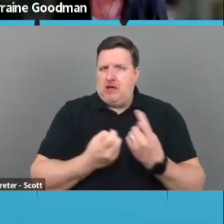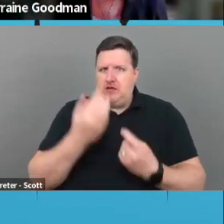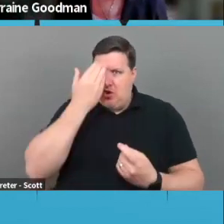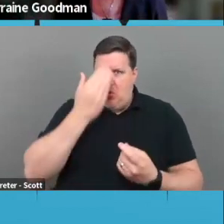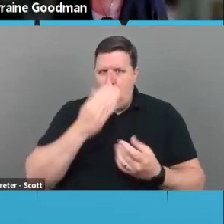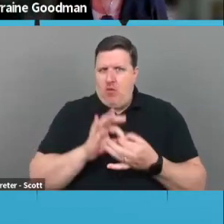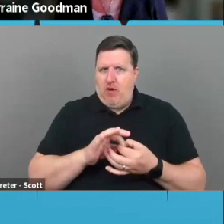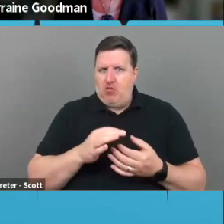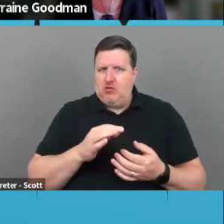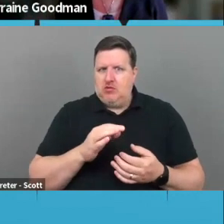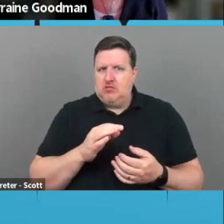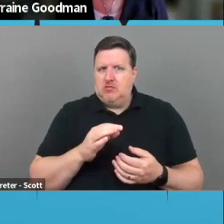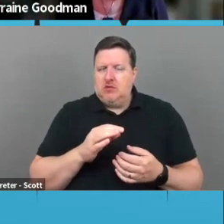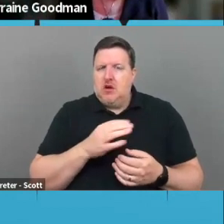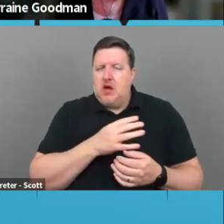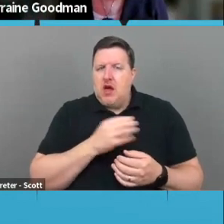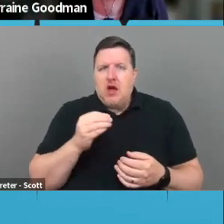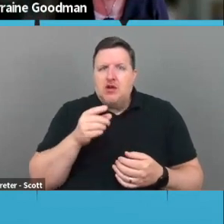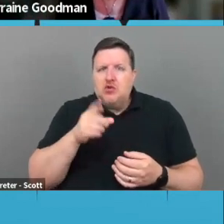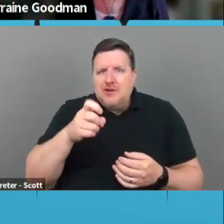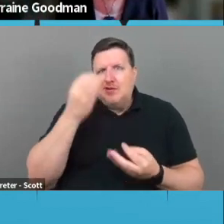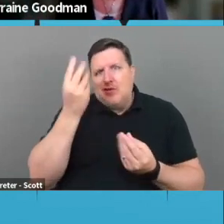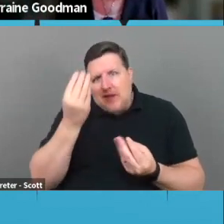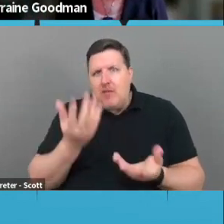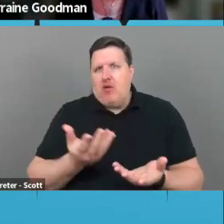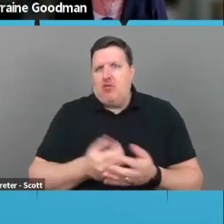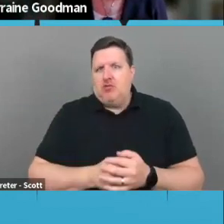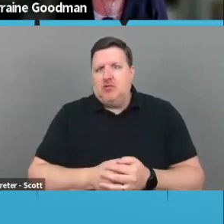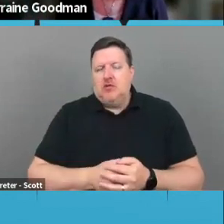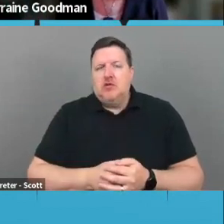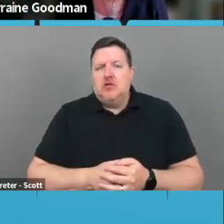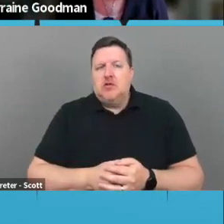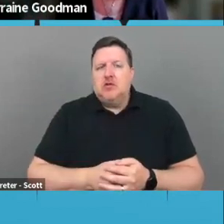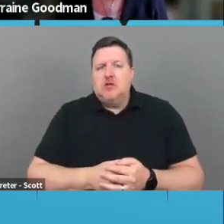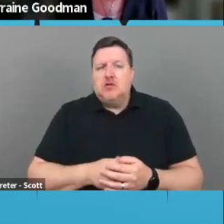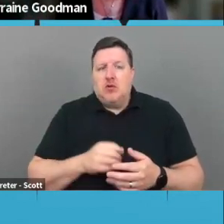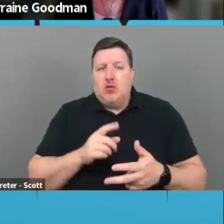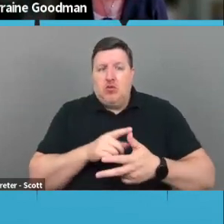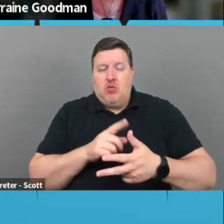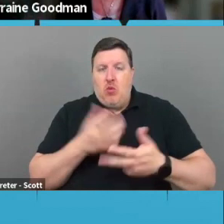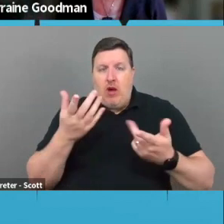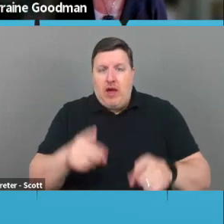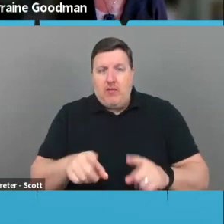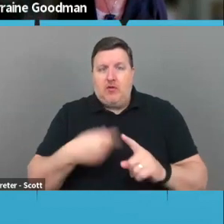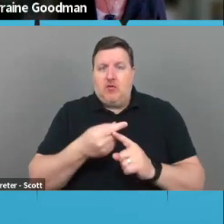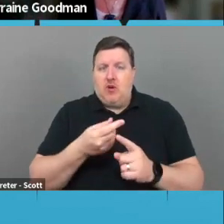about. And you need to consider what happens when the funding period is over. Will the program continue